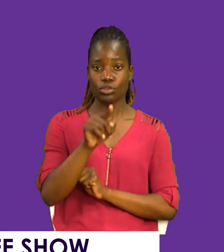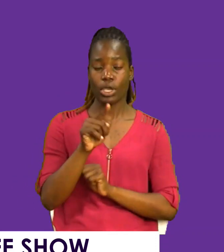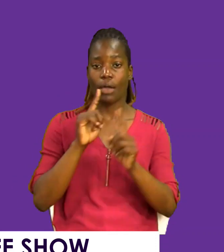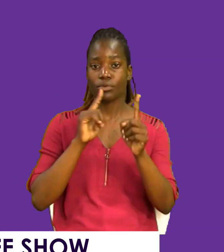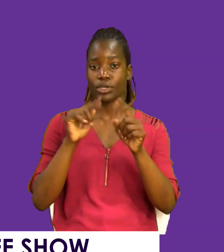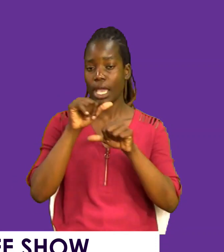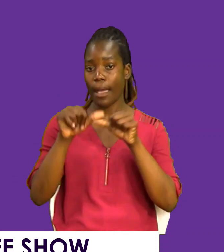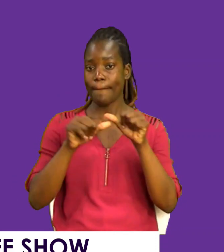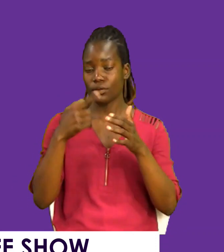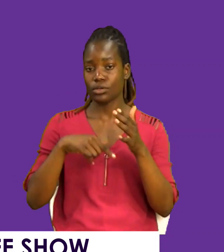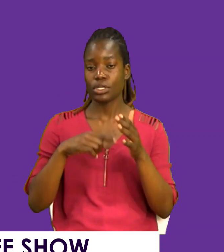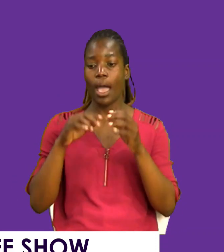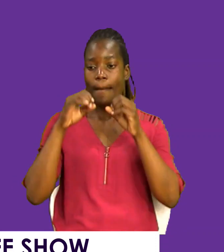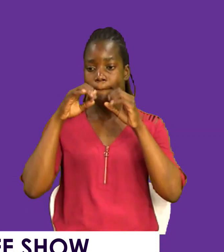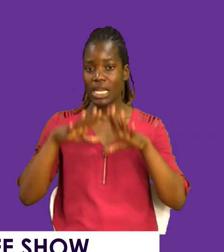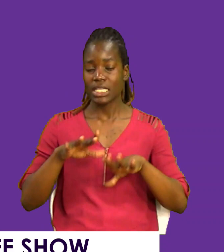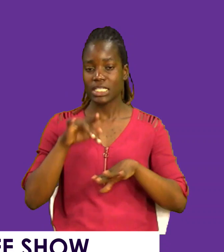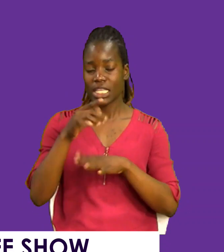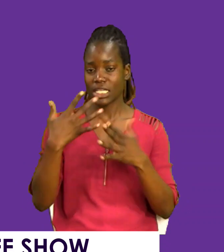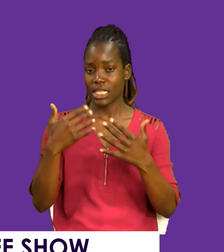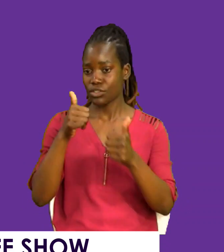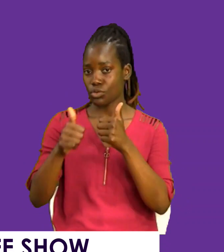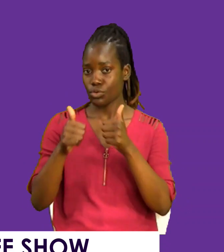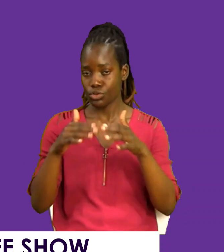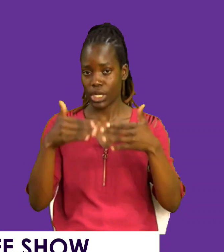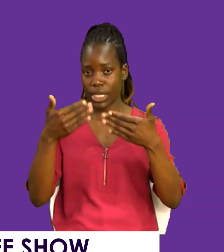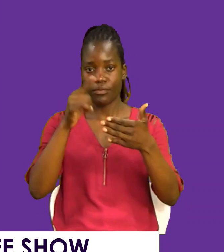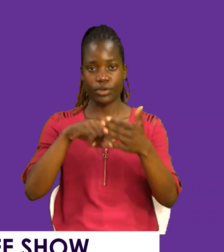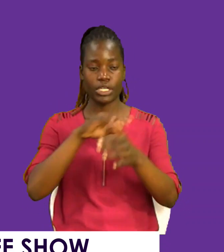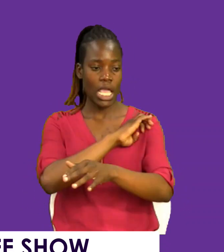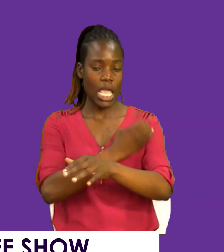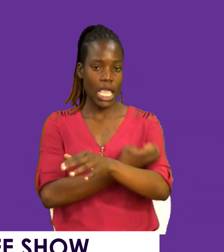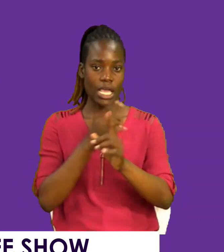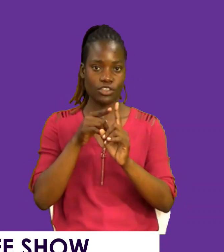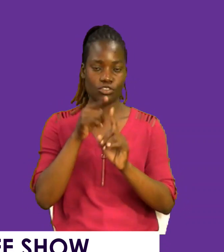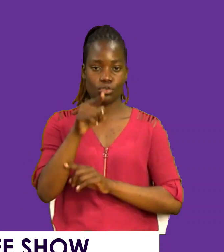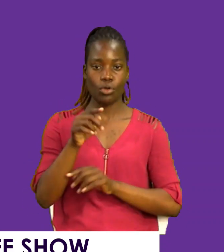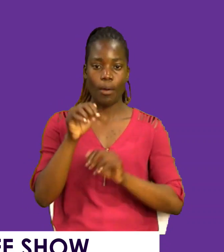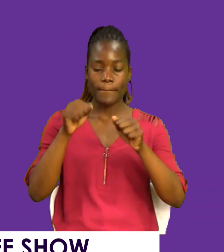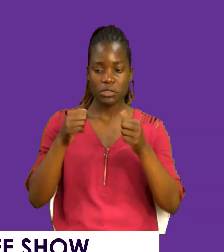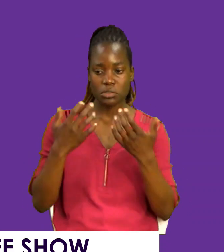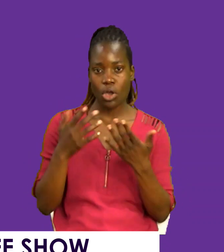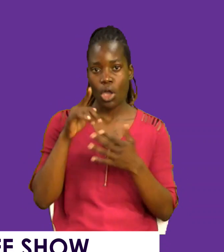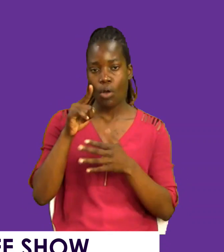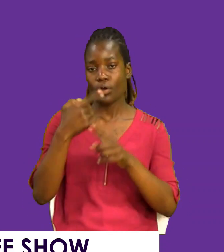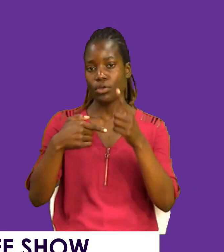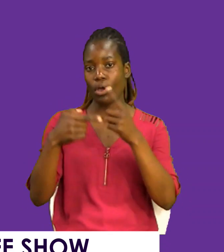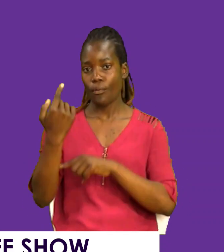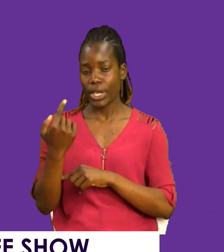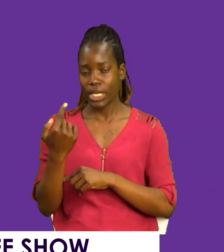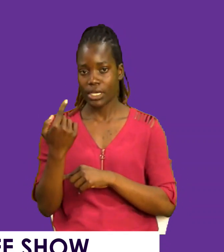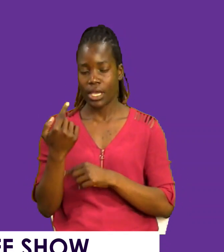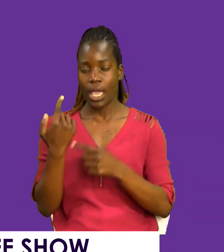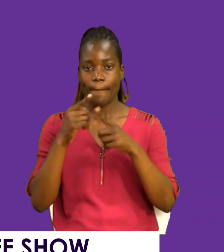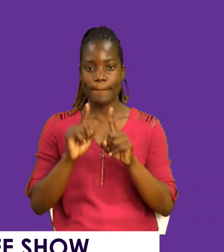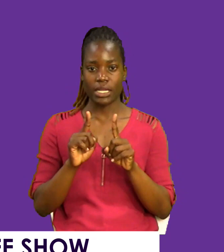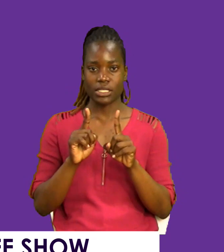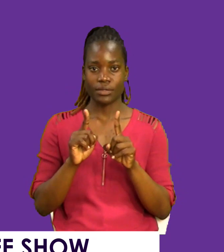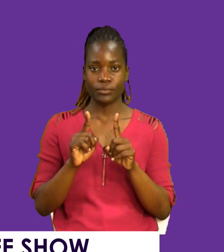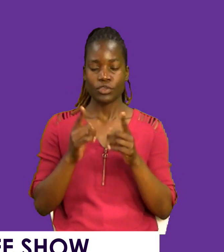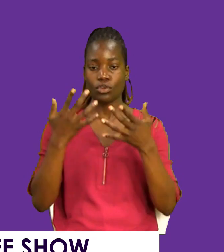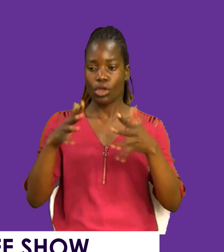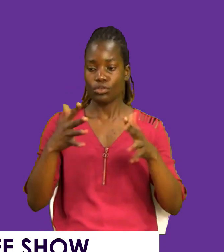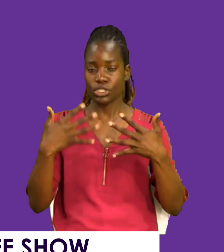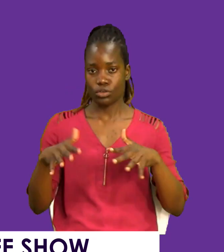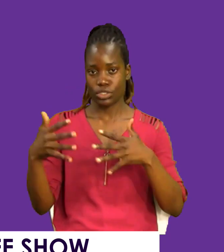speaking to you about blessings. These are things that will release energy to you. You may look like you're winning a battle, but you're losing the war.